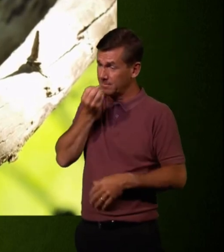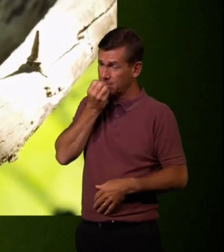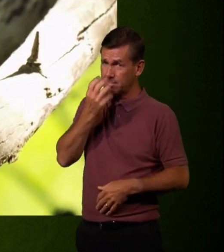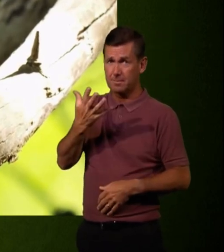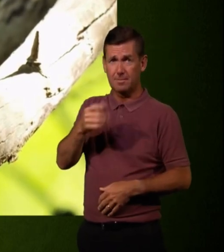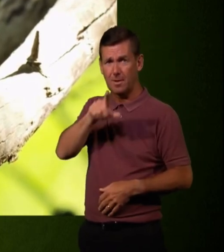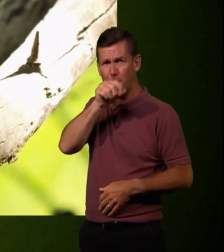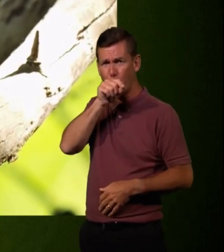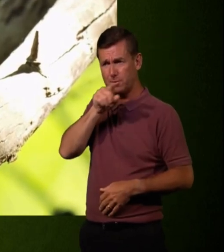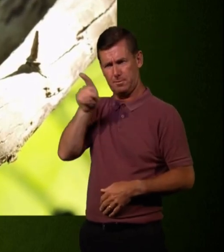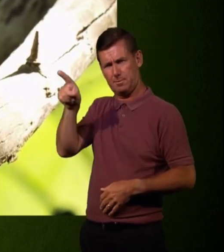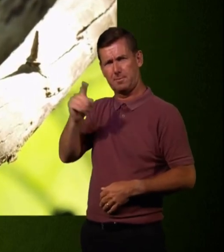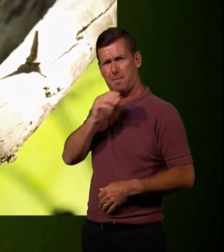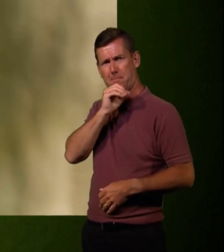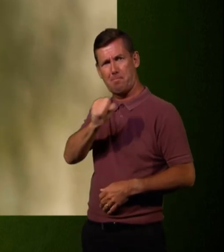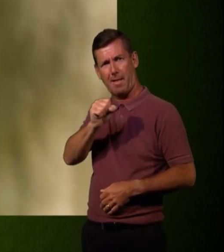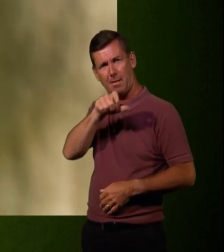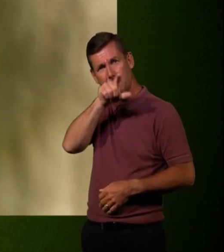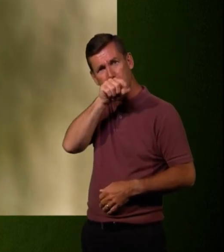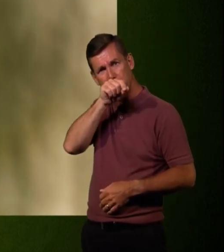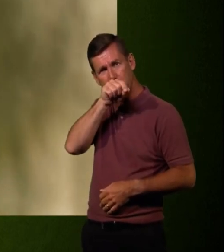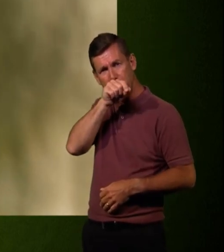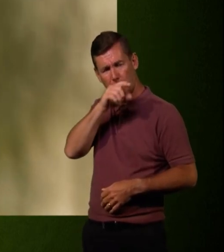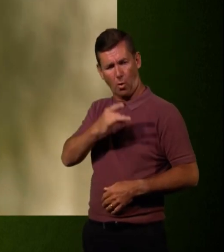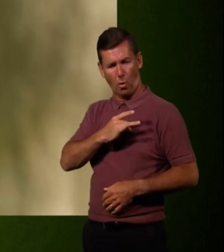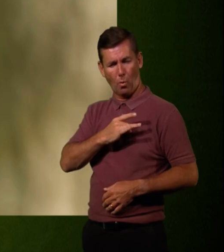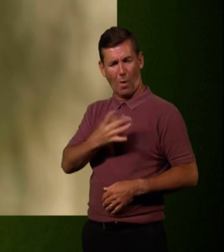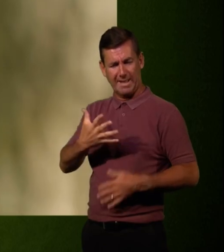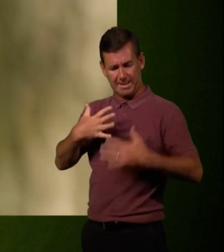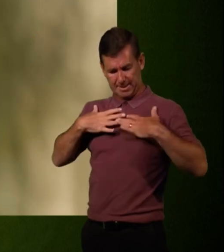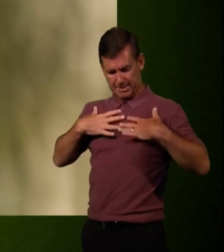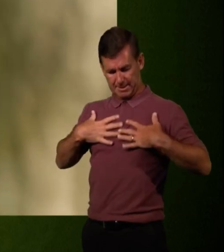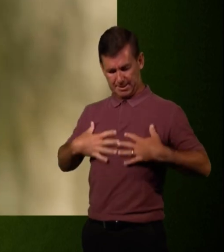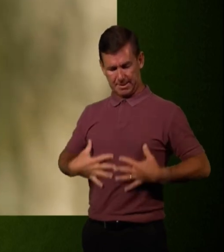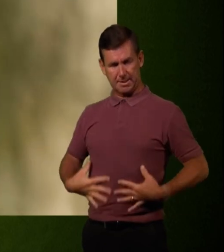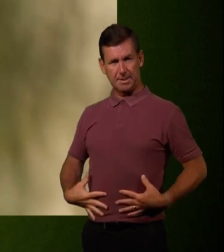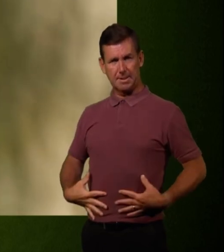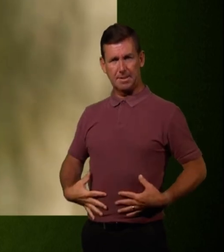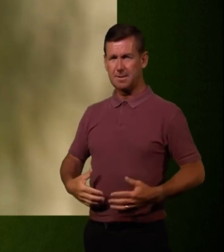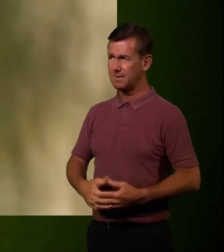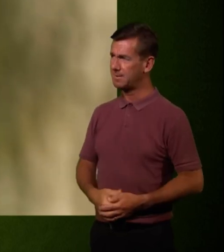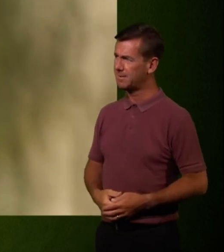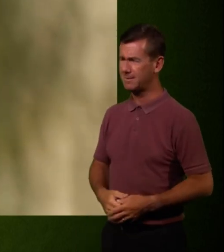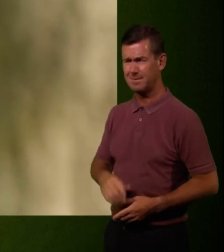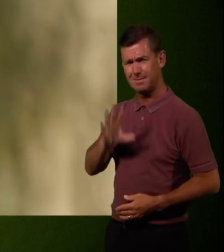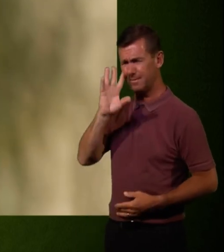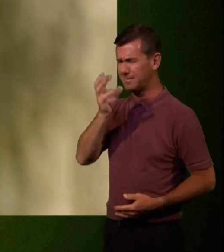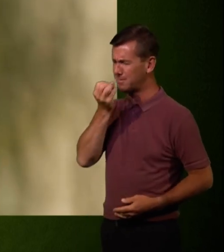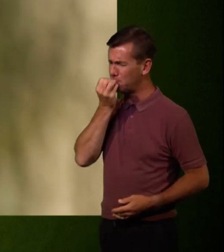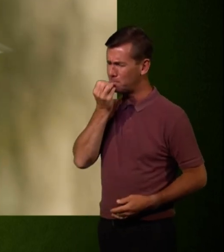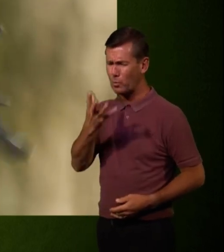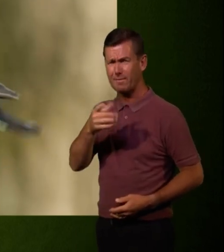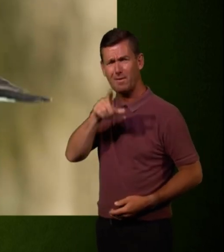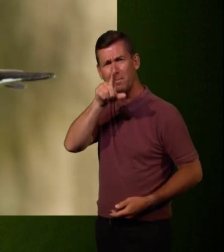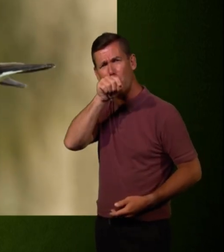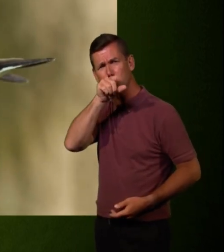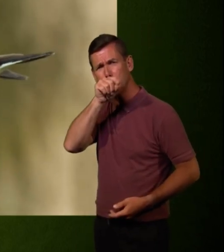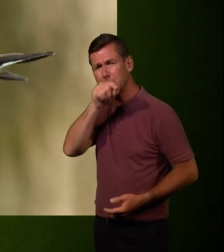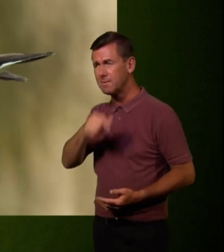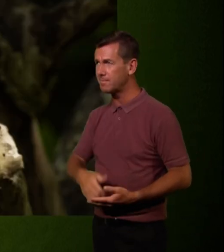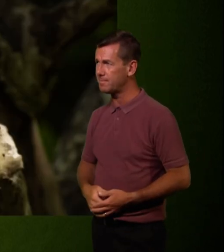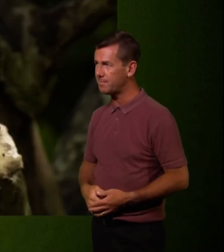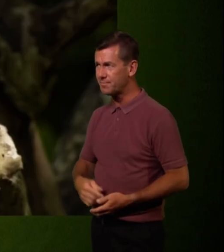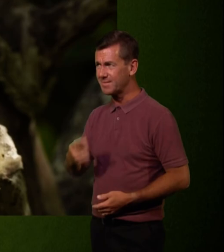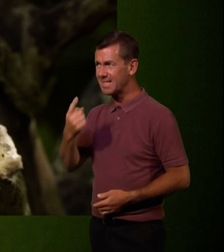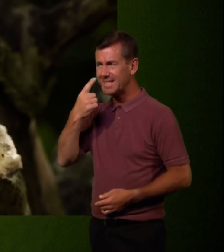This is the male looking really smart there with those white wing panels. Really beautiful birds. They also have the little what I call the